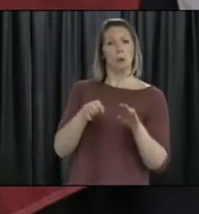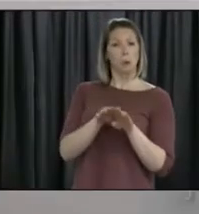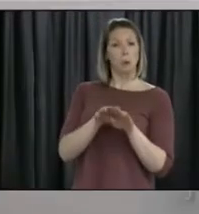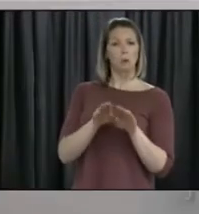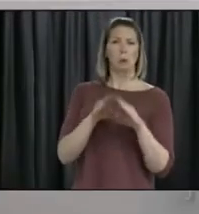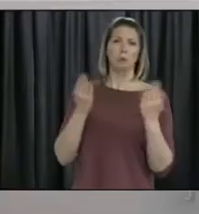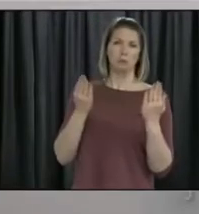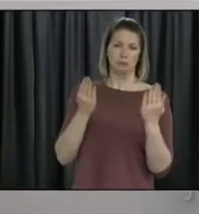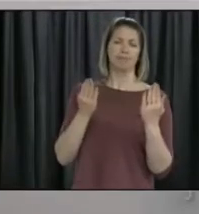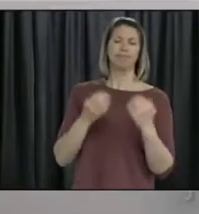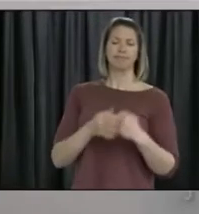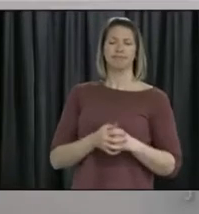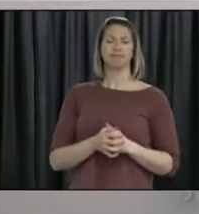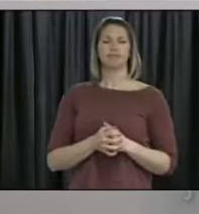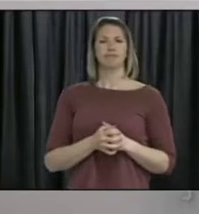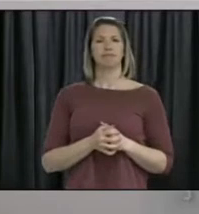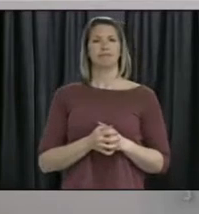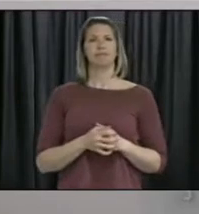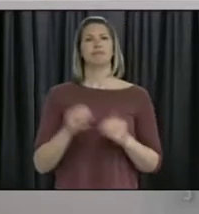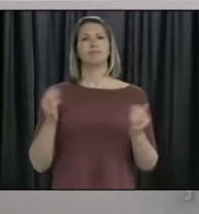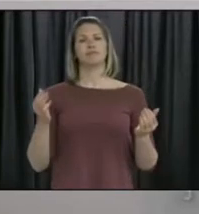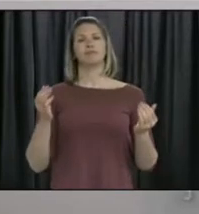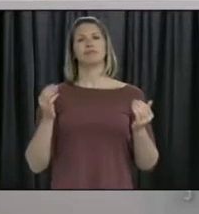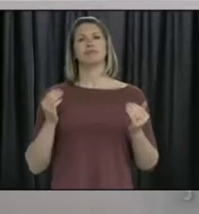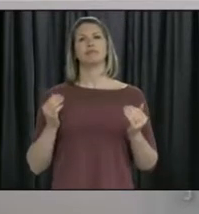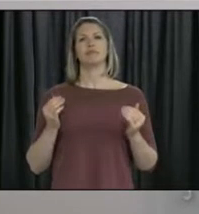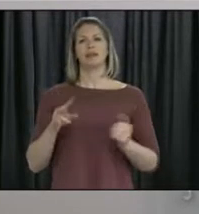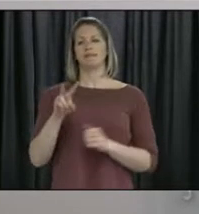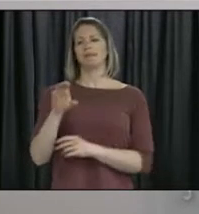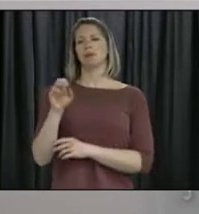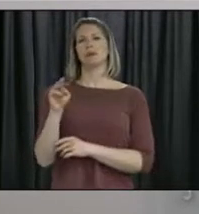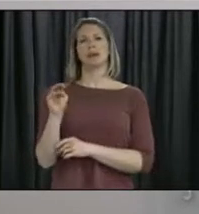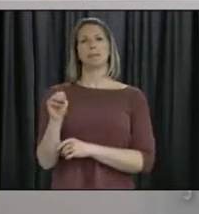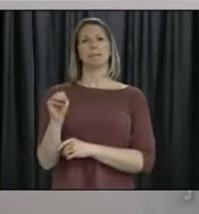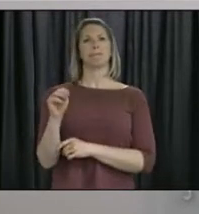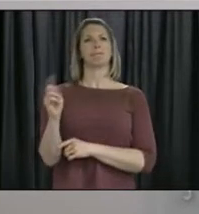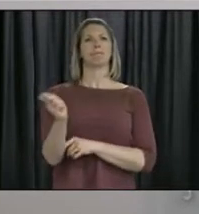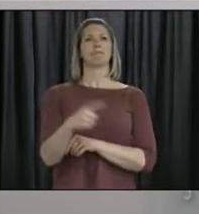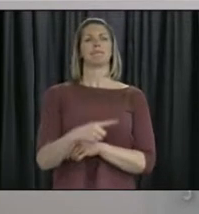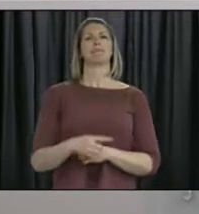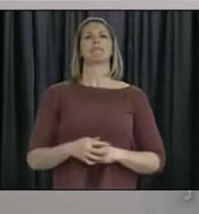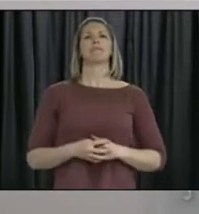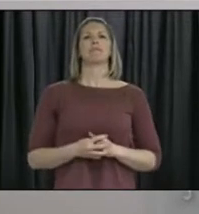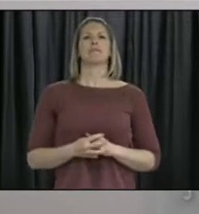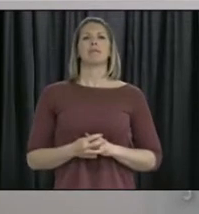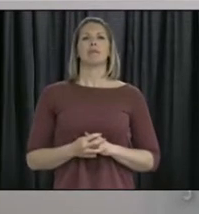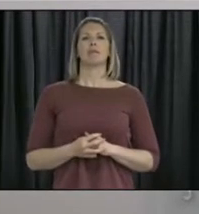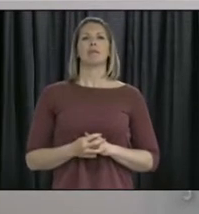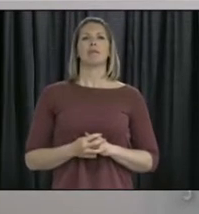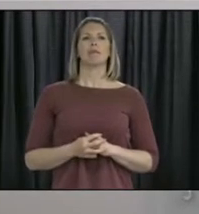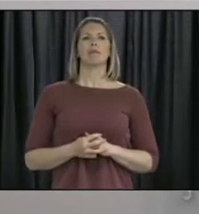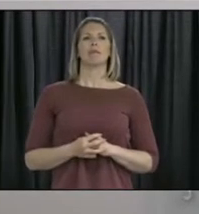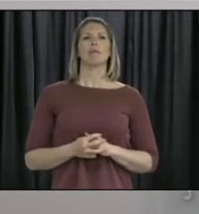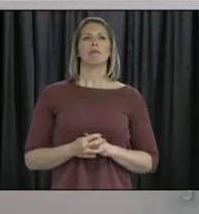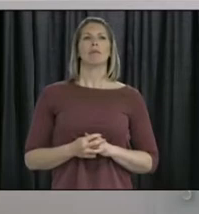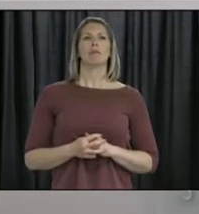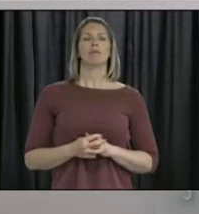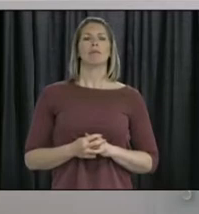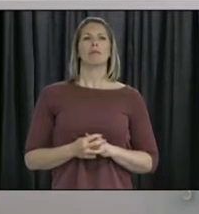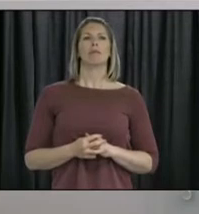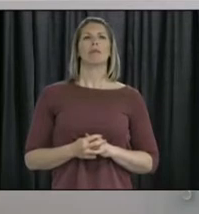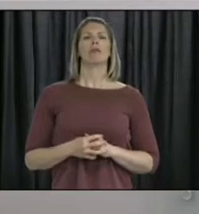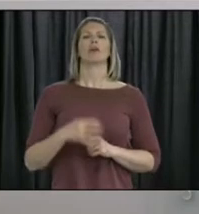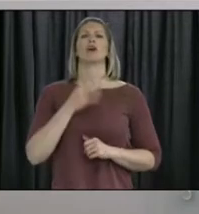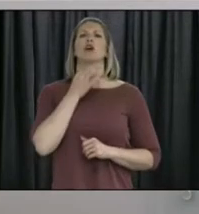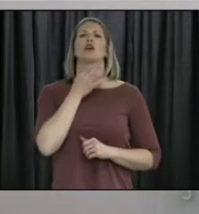Our next question is from Tyler Dunn of BOCM News. Please go ahead. Thank you. At what alert level can post-secondary institutions